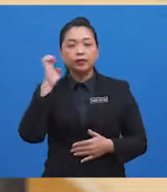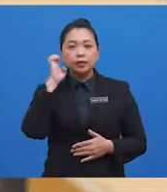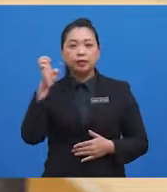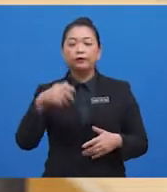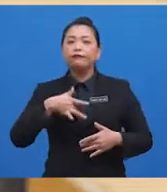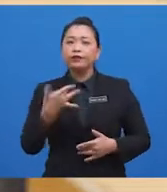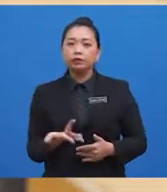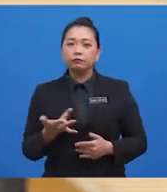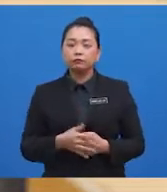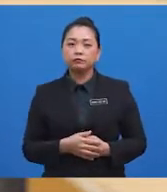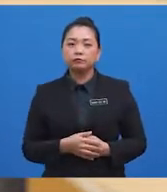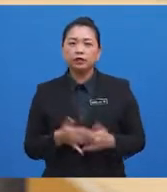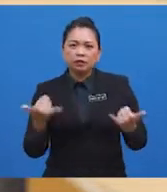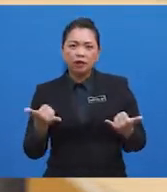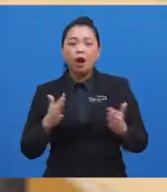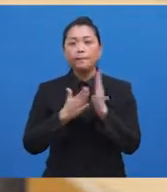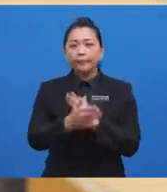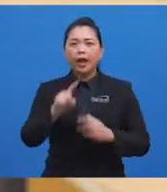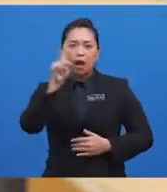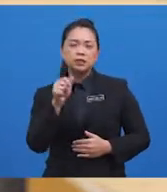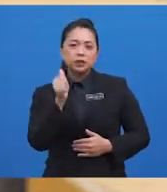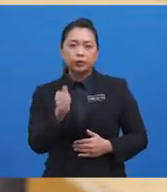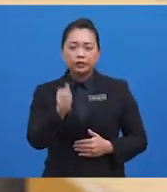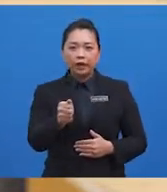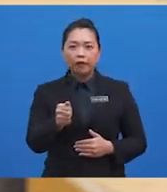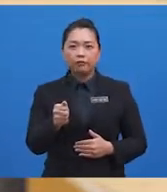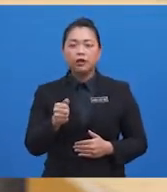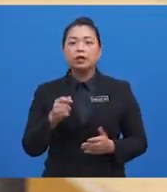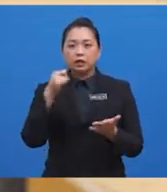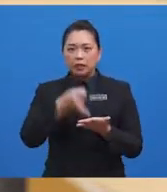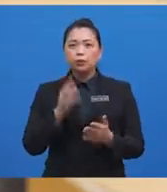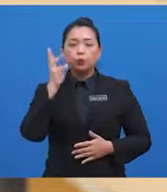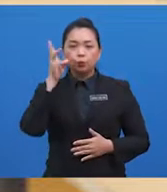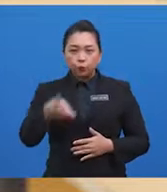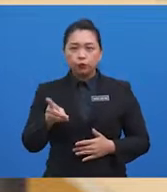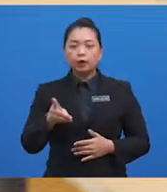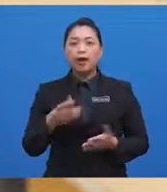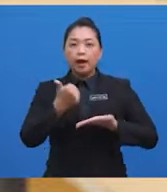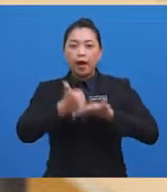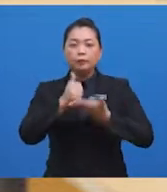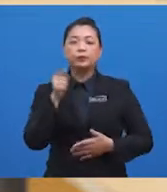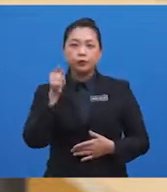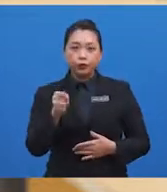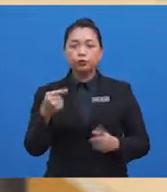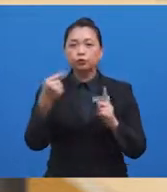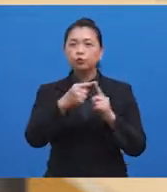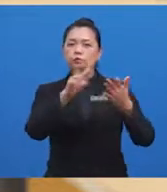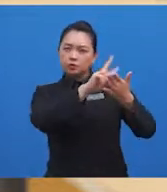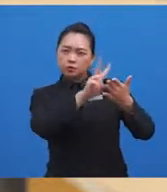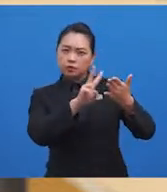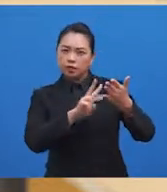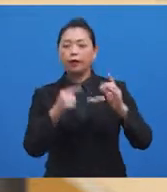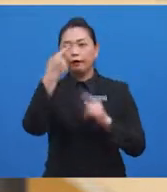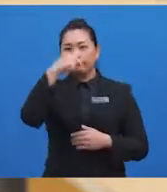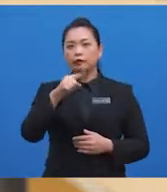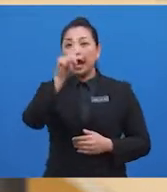mistake? Now, by asking yourself these questions, it would help you to scheme for answers, as